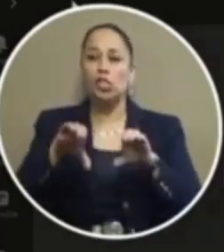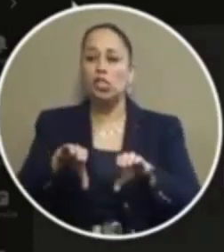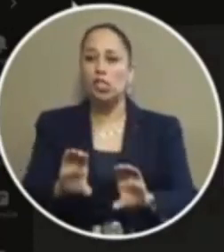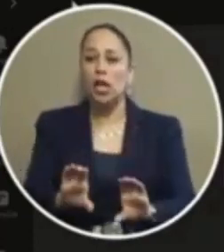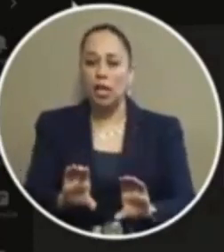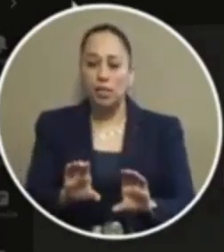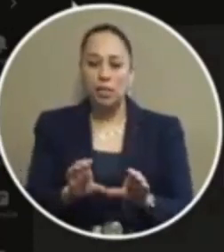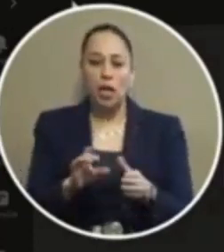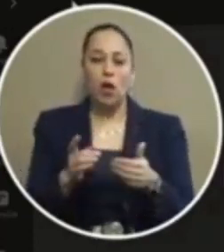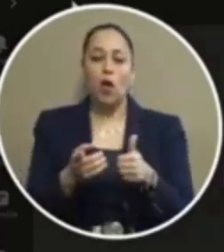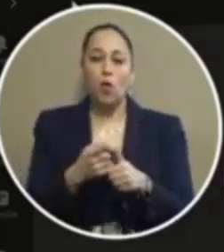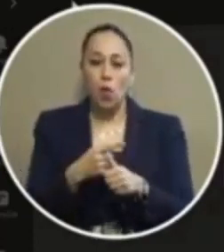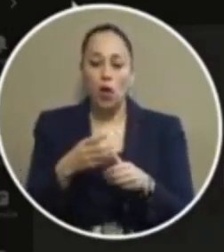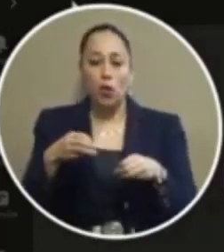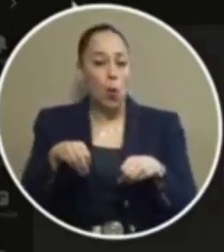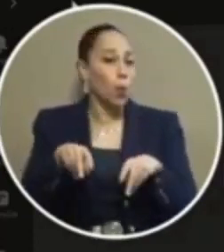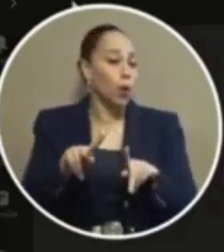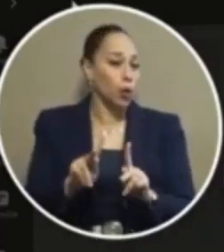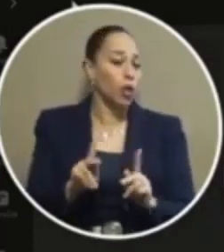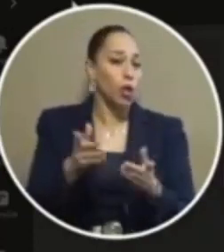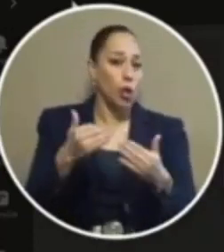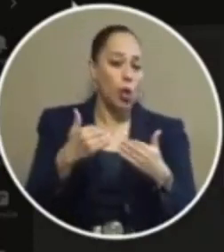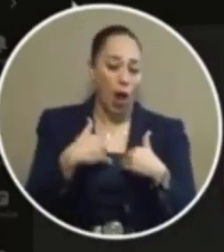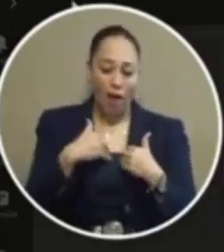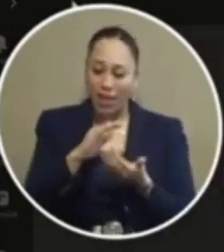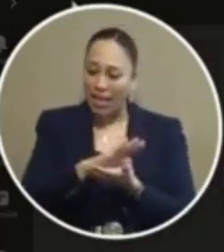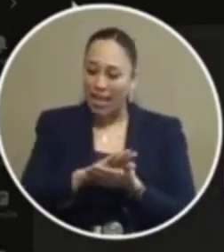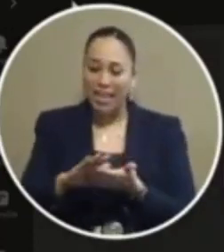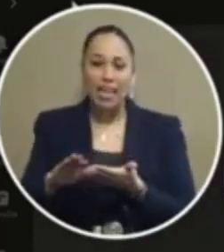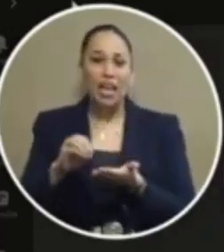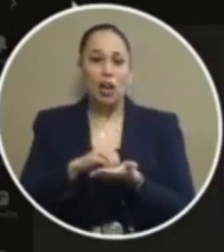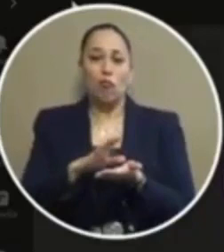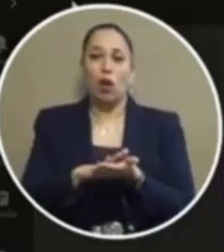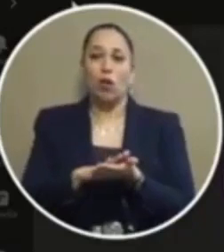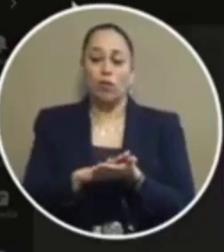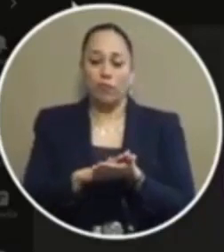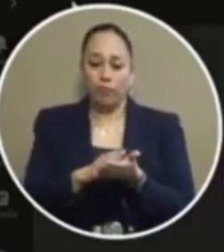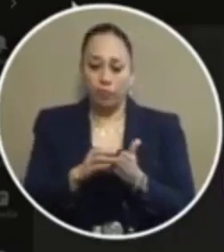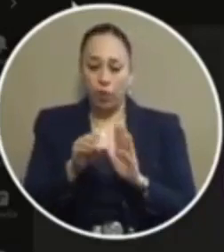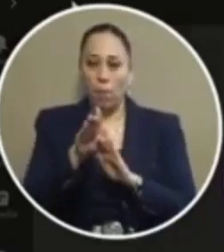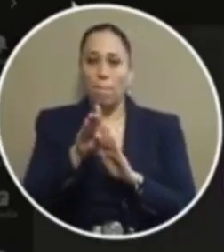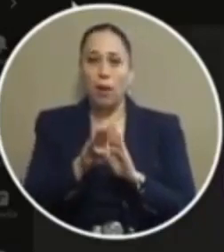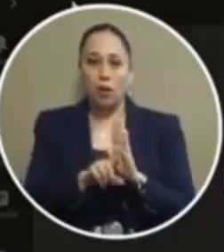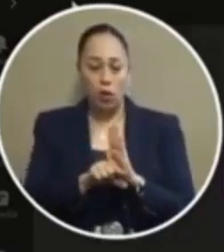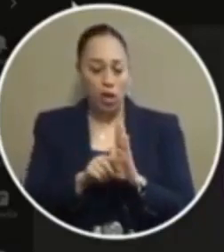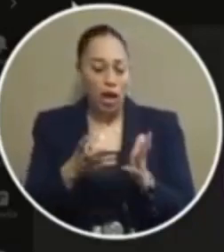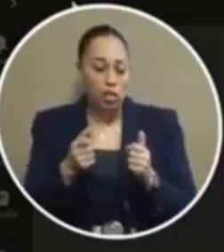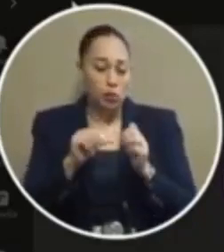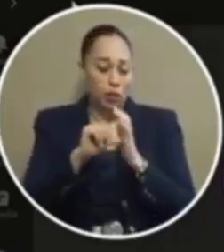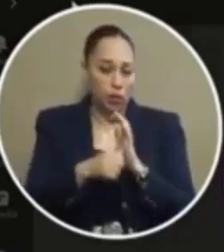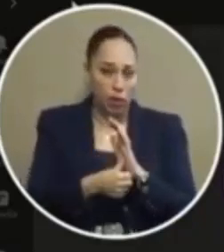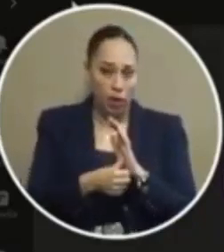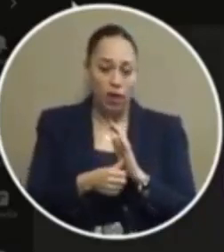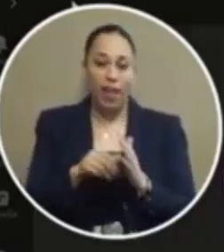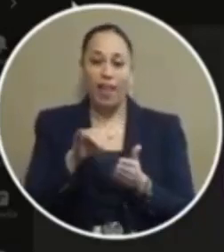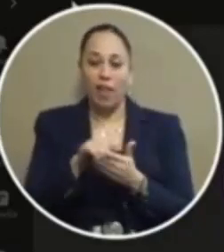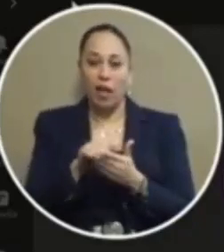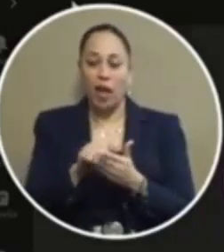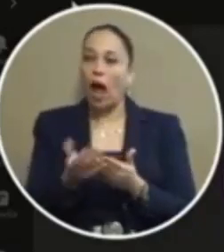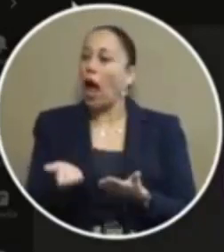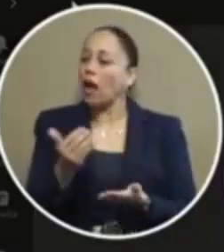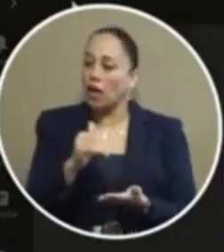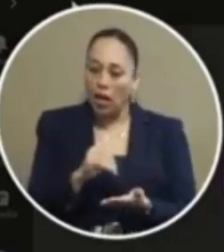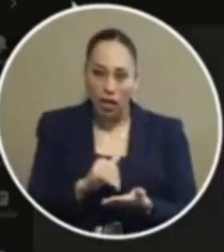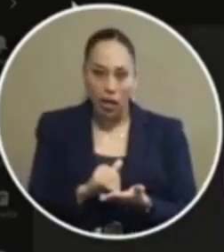first time offenders an opportunity for to have a clean record so i just want to stress the fact that we felt we were within the directive again